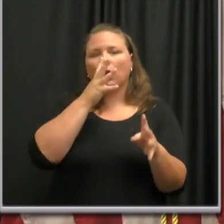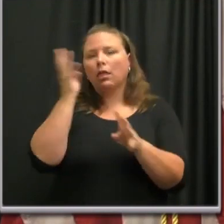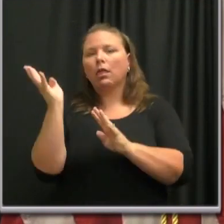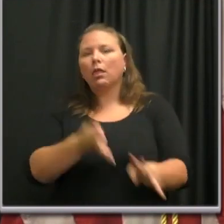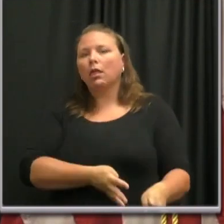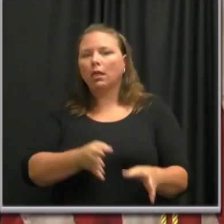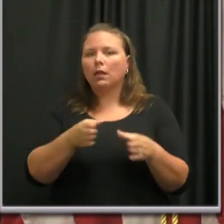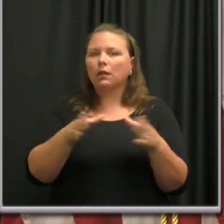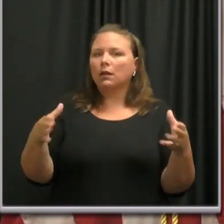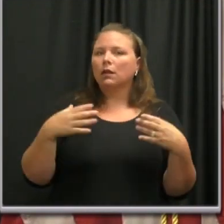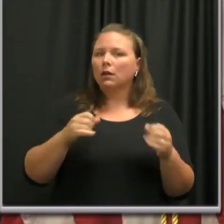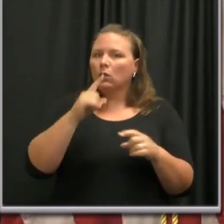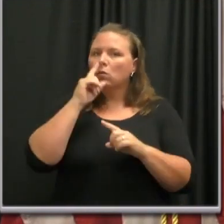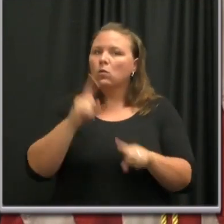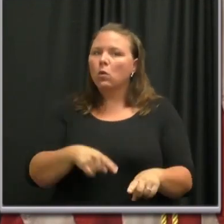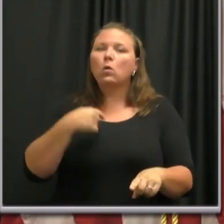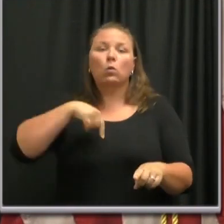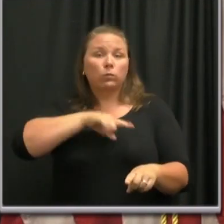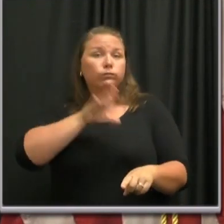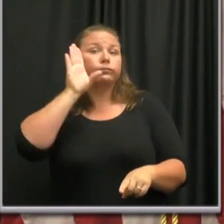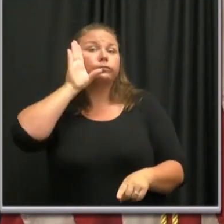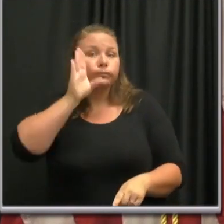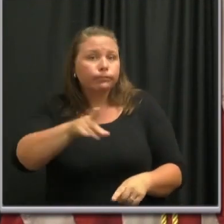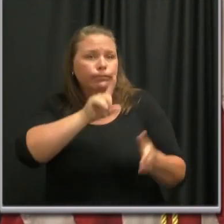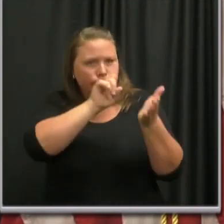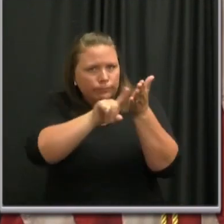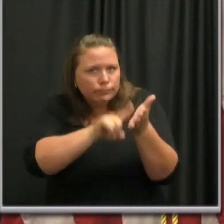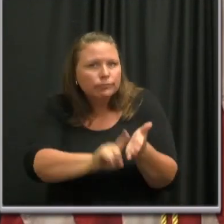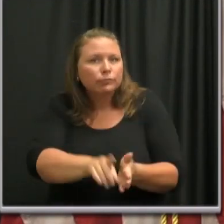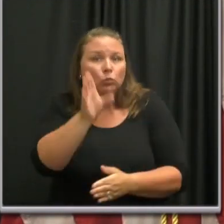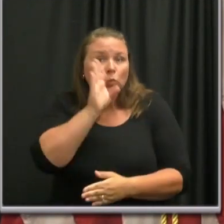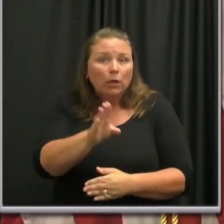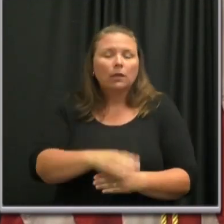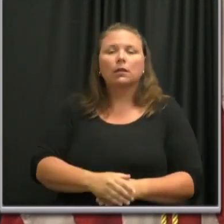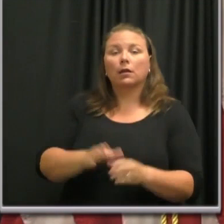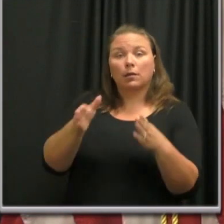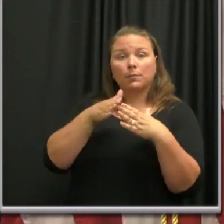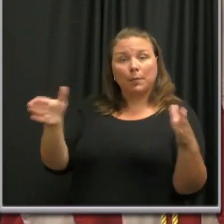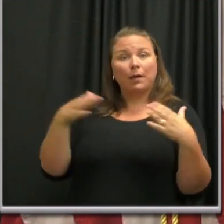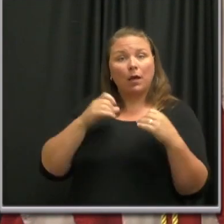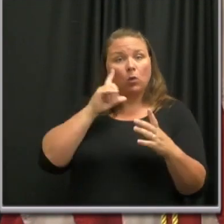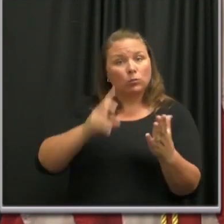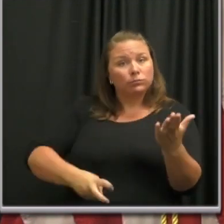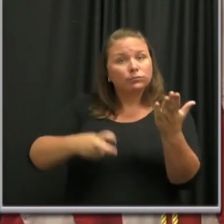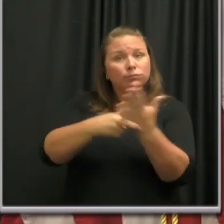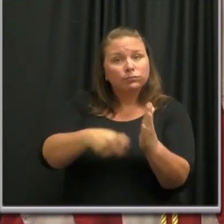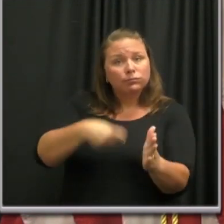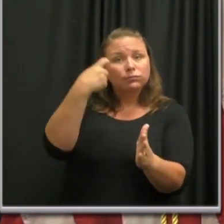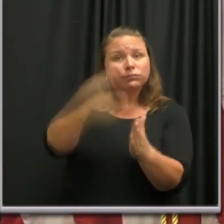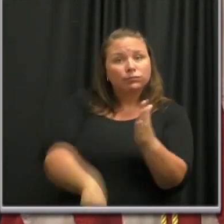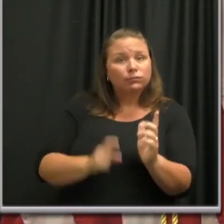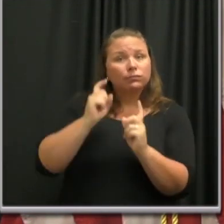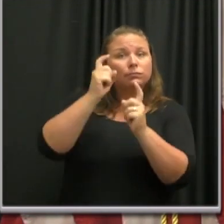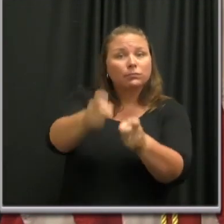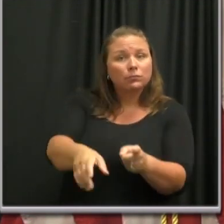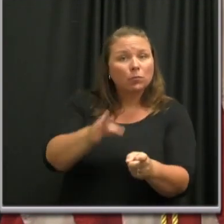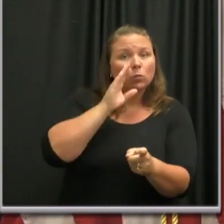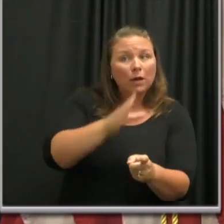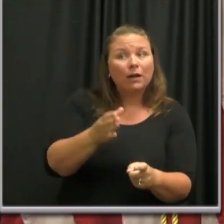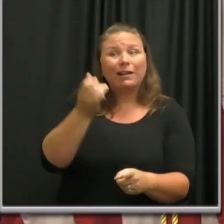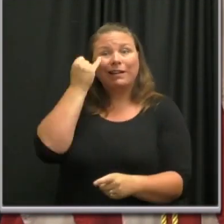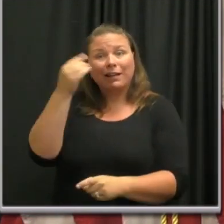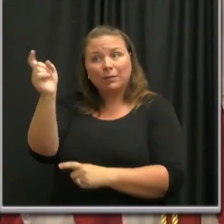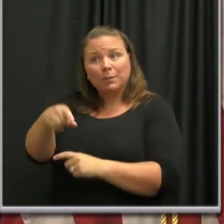ignoring public health orders will be investigated. Metro Public Health will continue to issue citations and carry out other enforcement actions